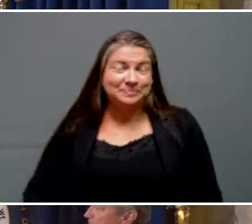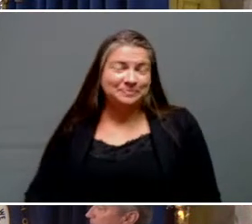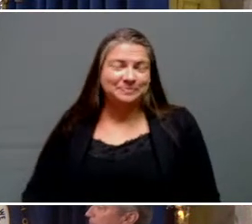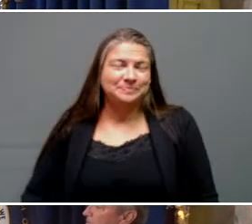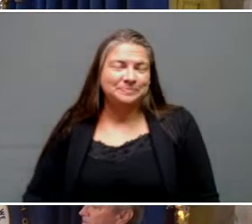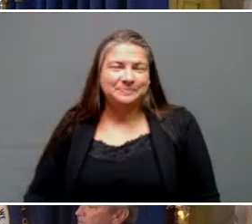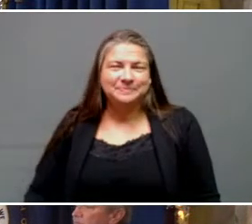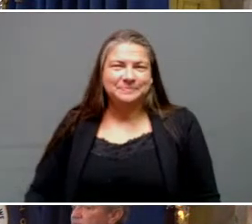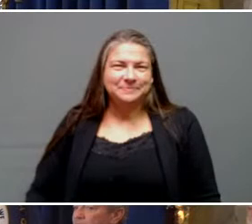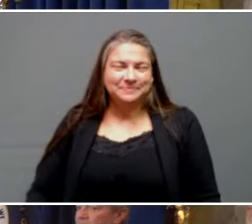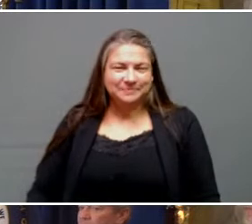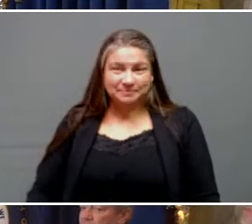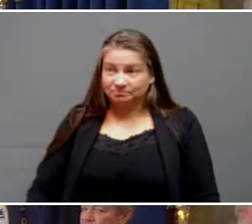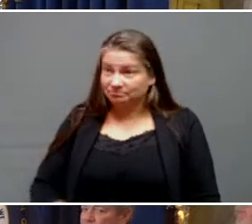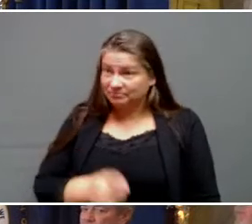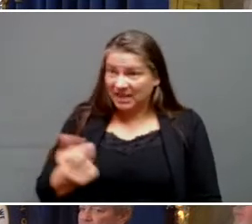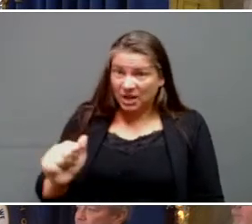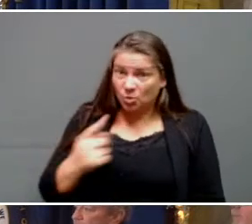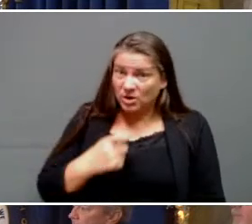Anybody?